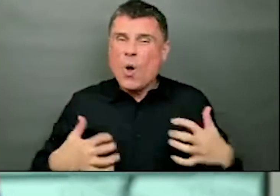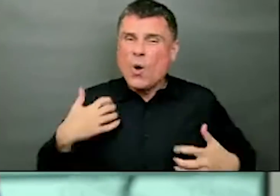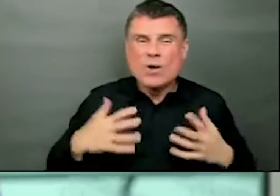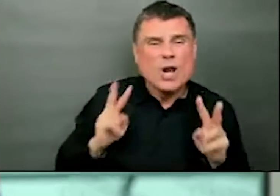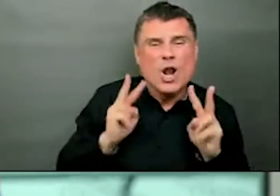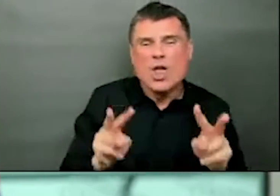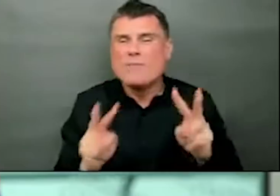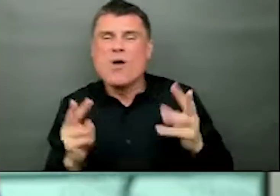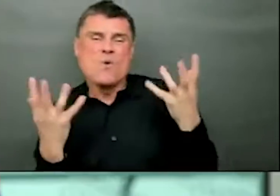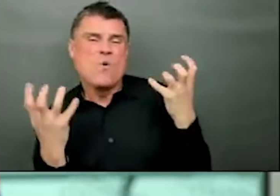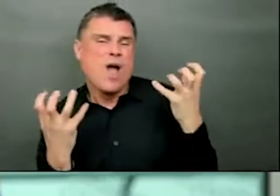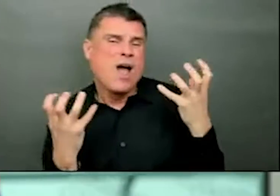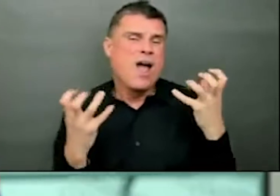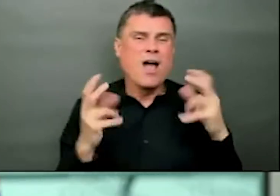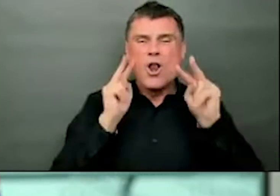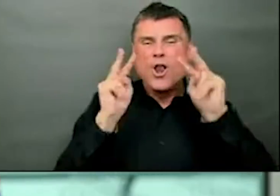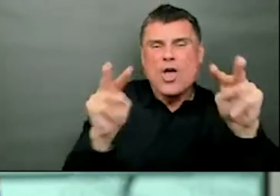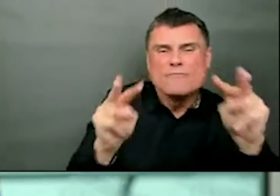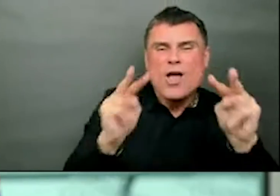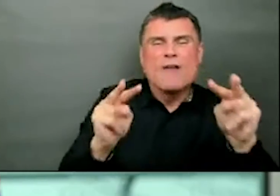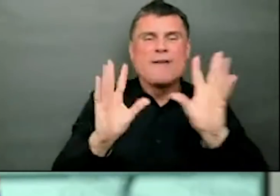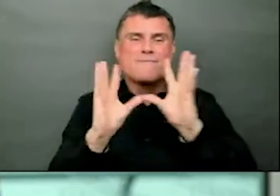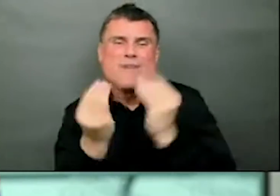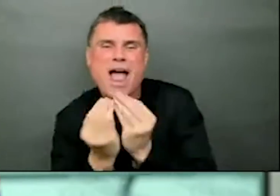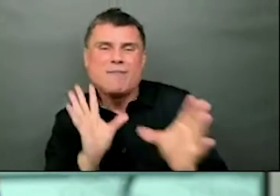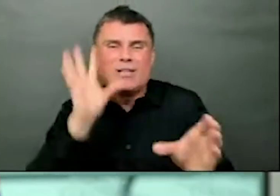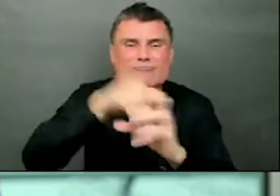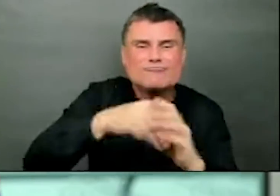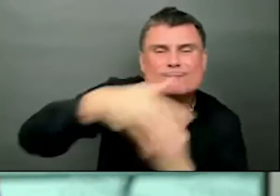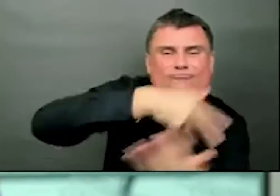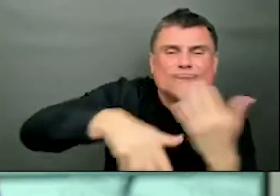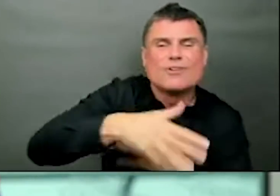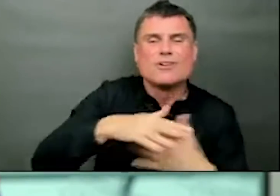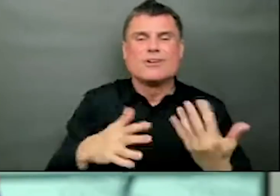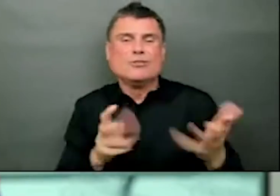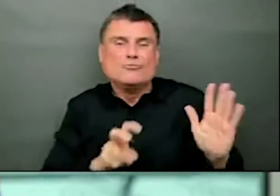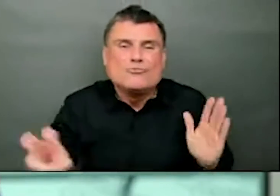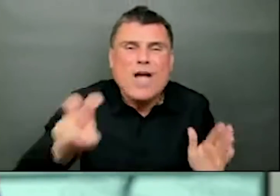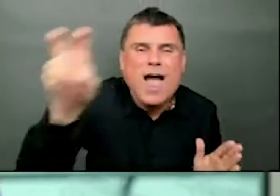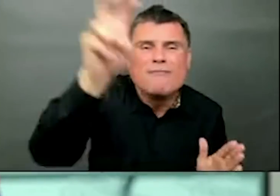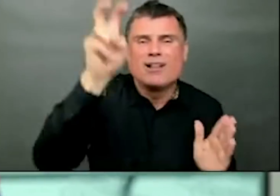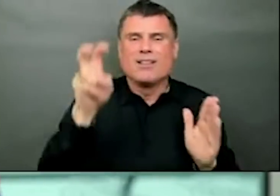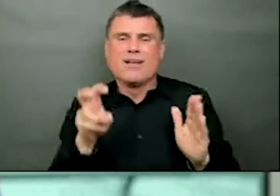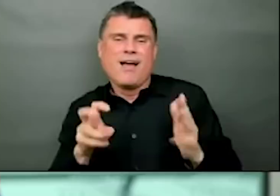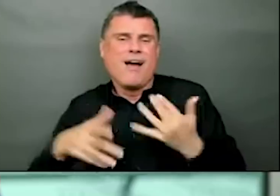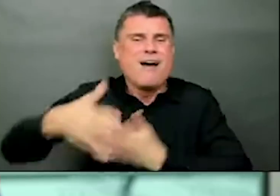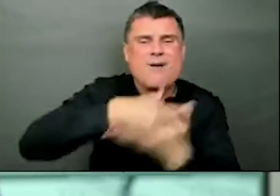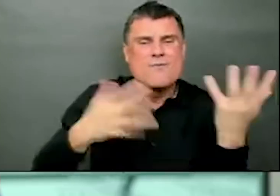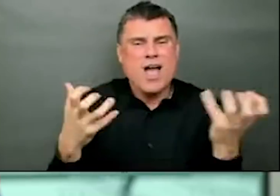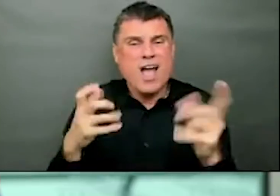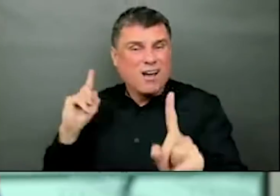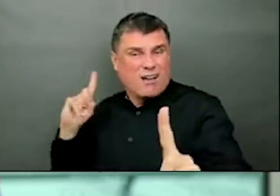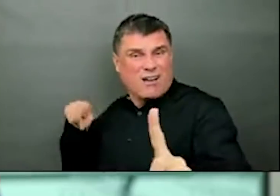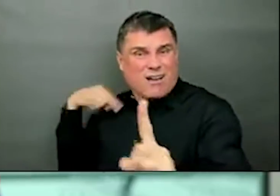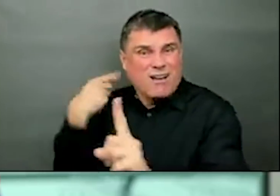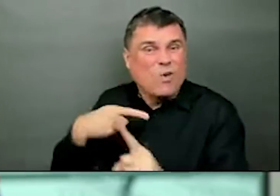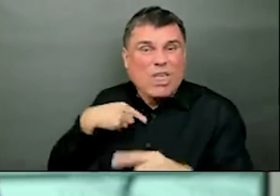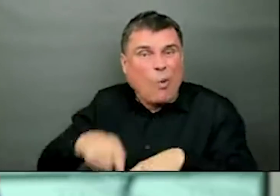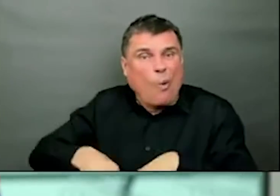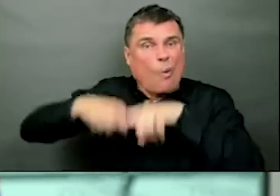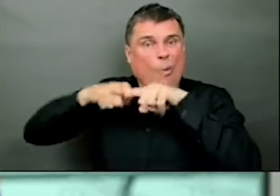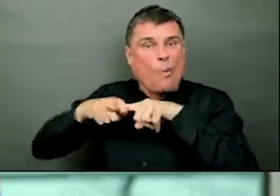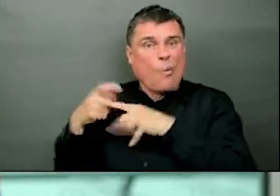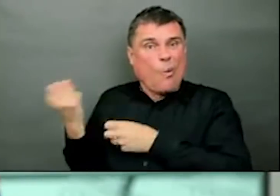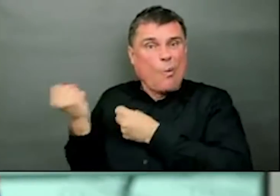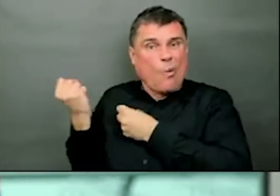can travel at least within BC. And resume some of those things that we have all put on hold for these long winter